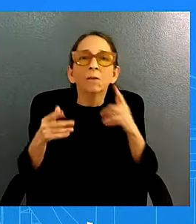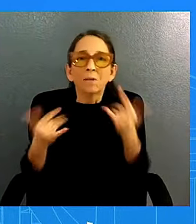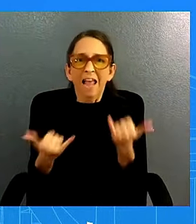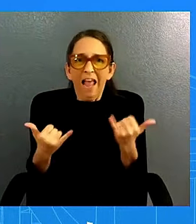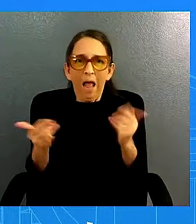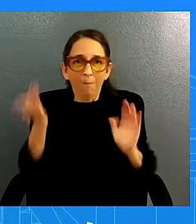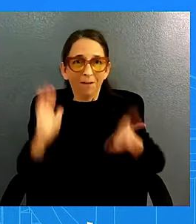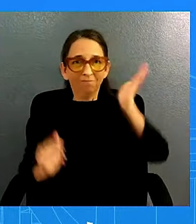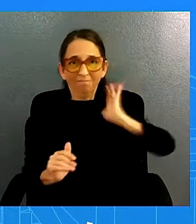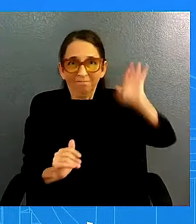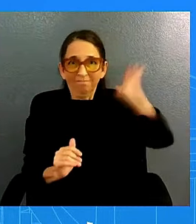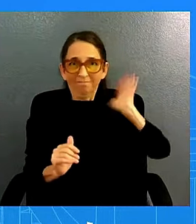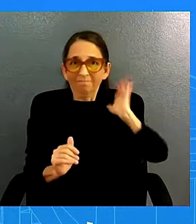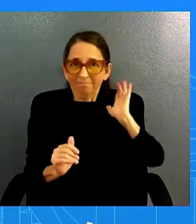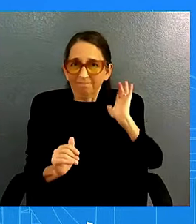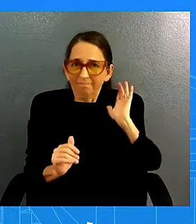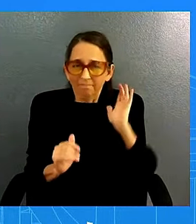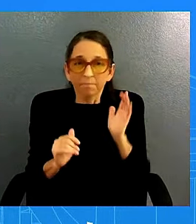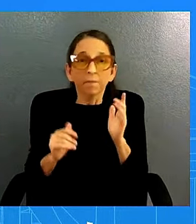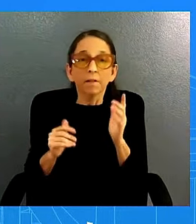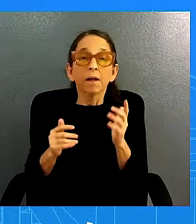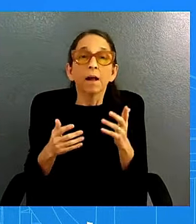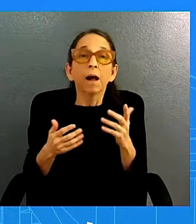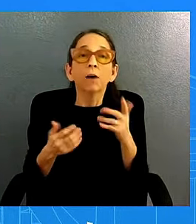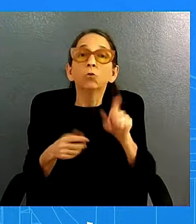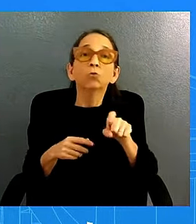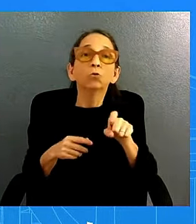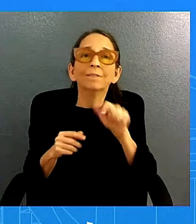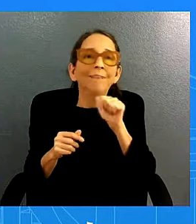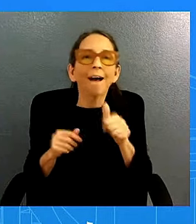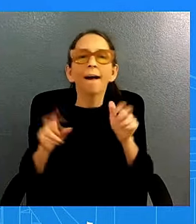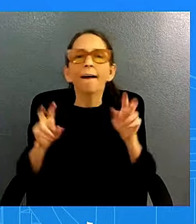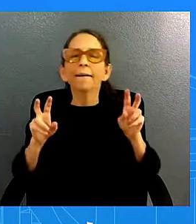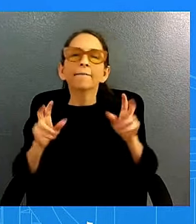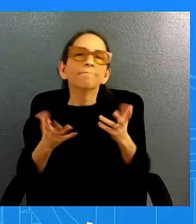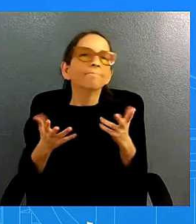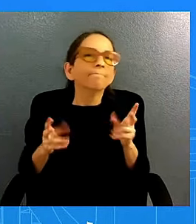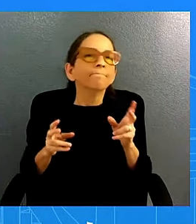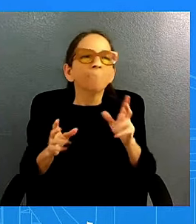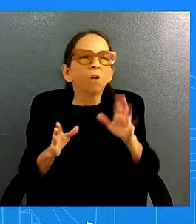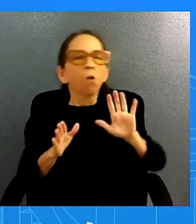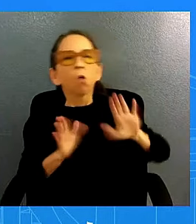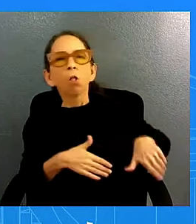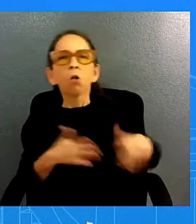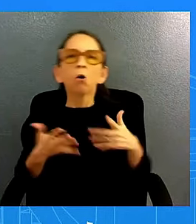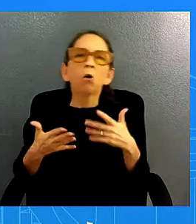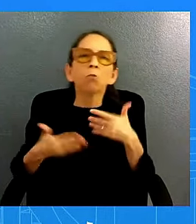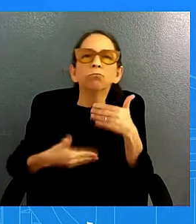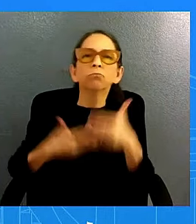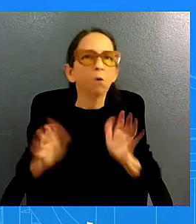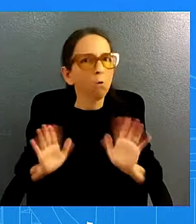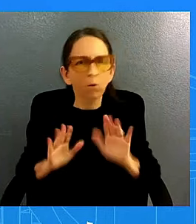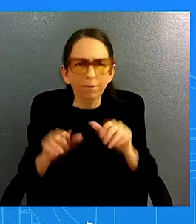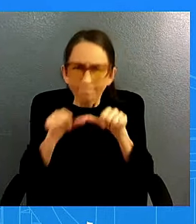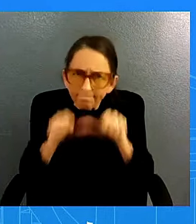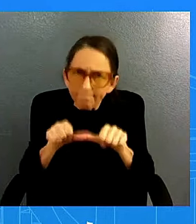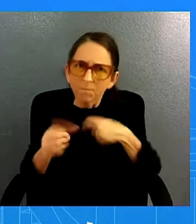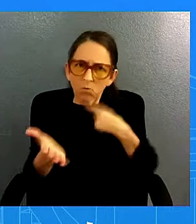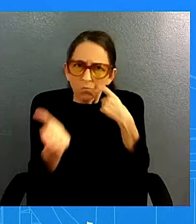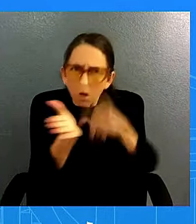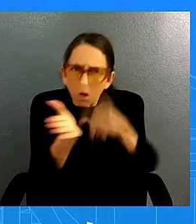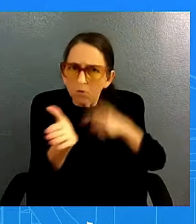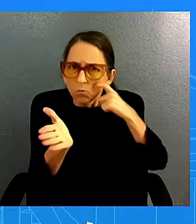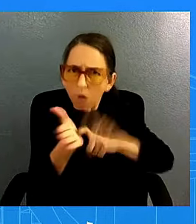prevent anyone from recognizing the progress we've made the expectation defying ongoing expansion and the work